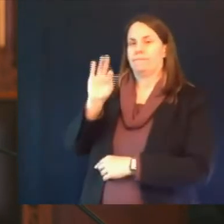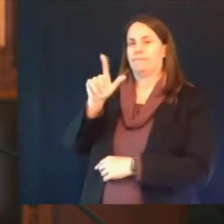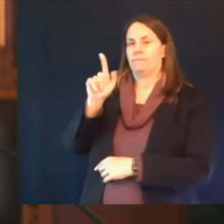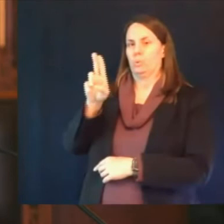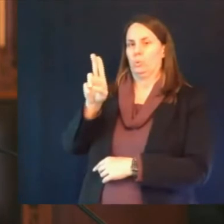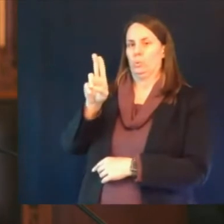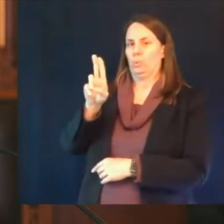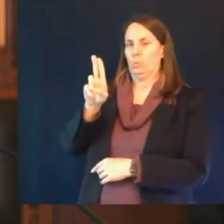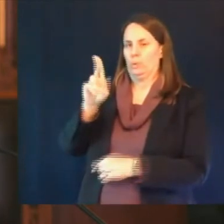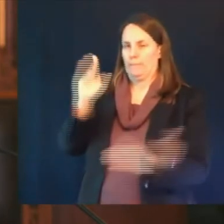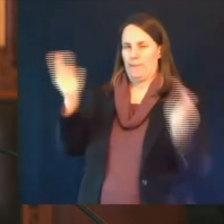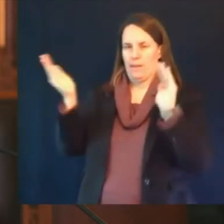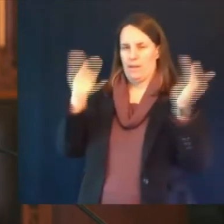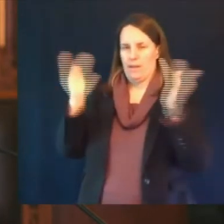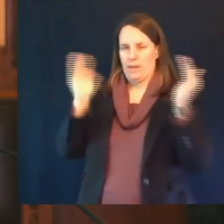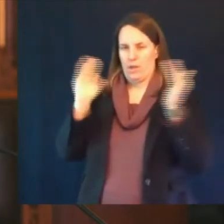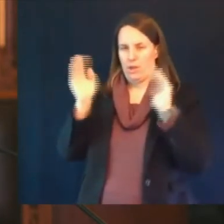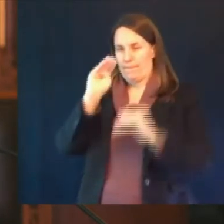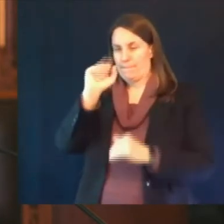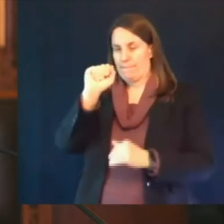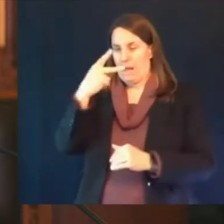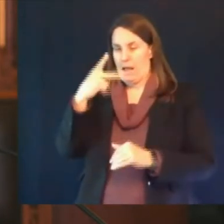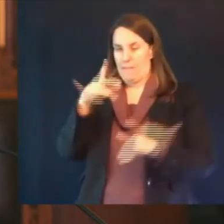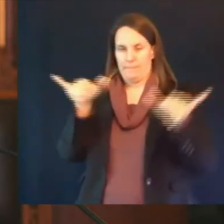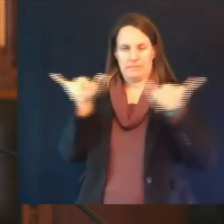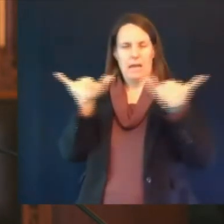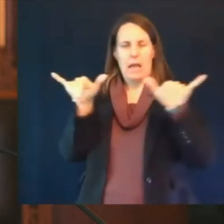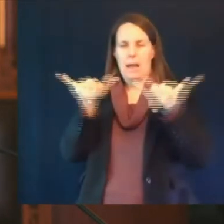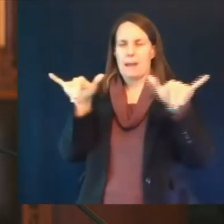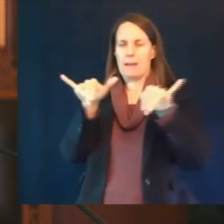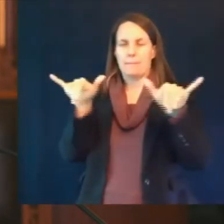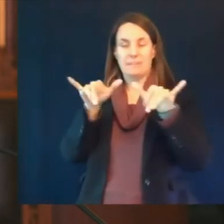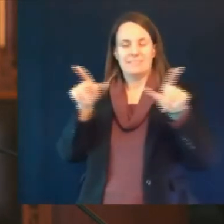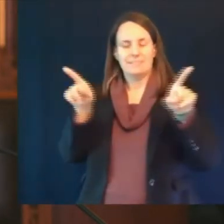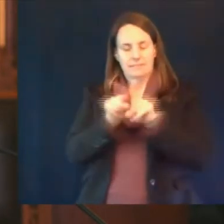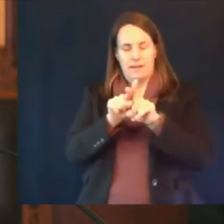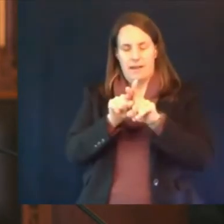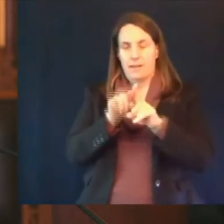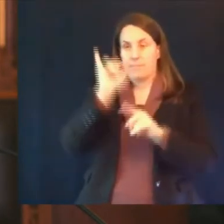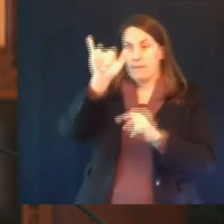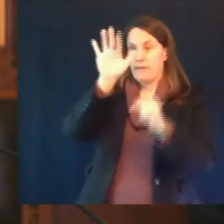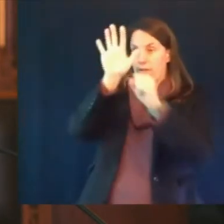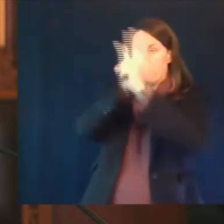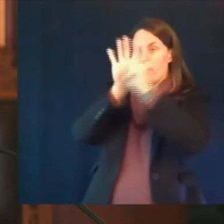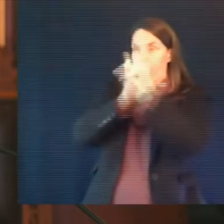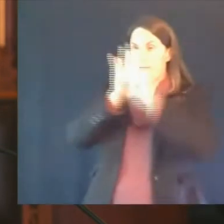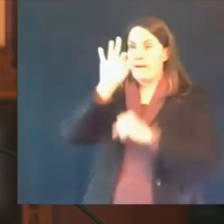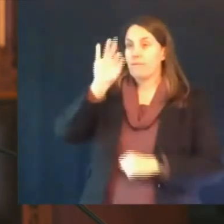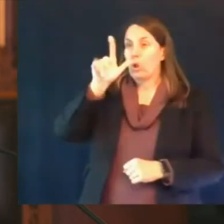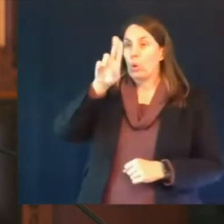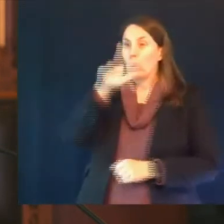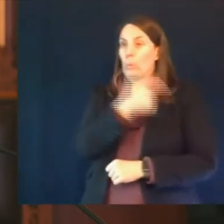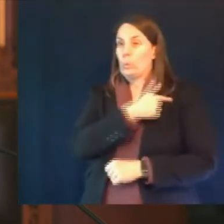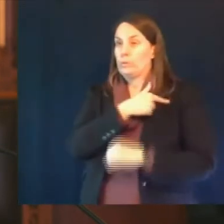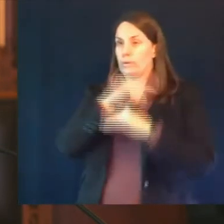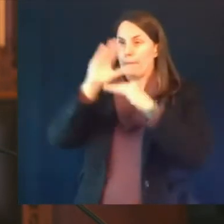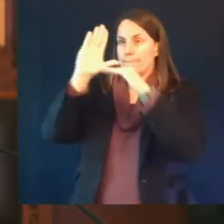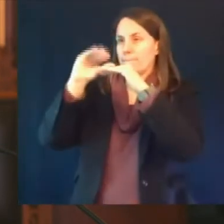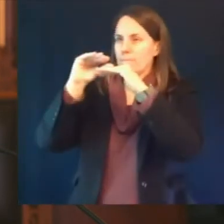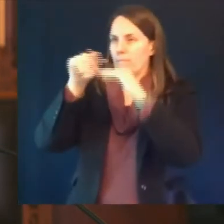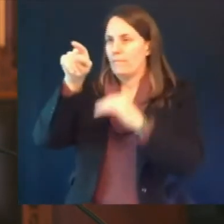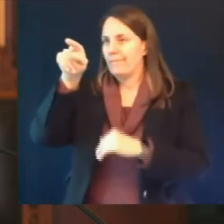and i think that just makes it a greater challenge to think about how